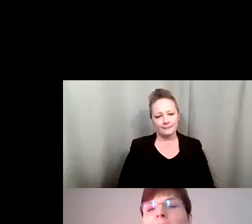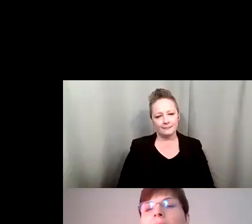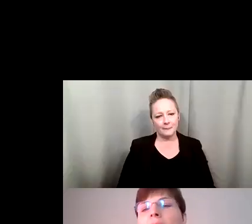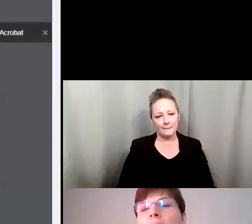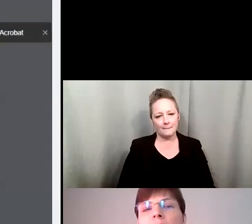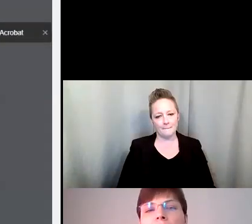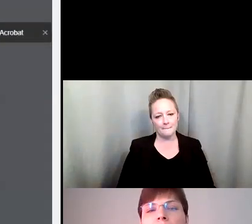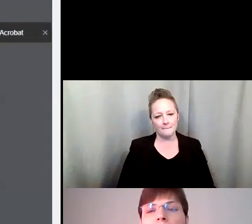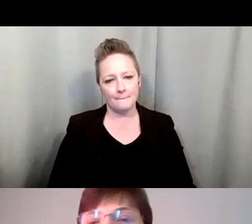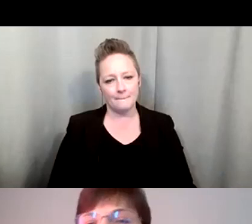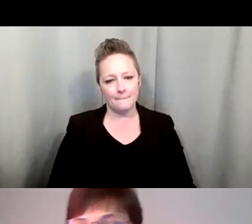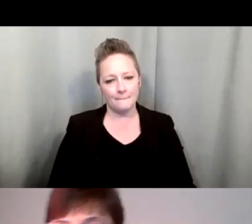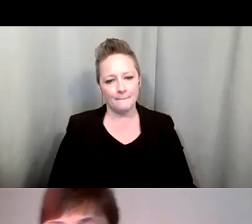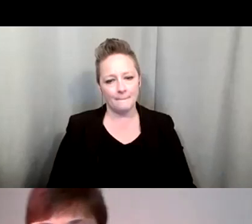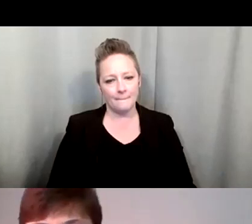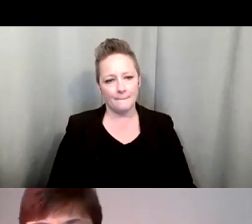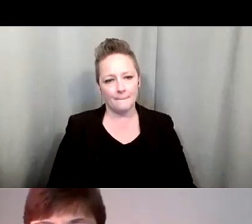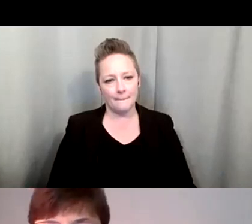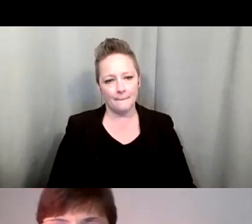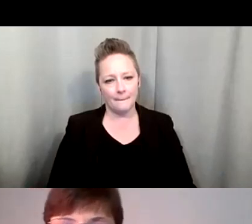Okay. The host will.